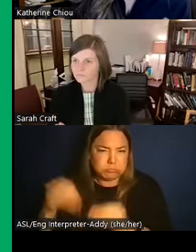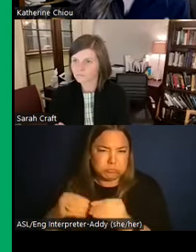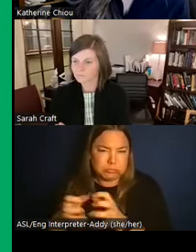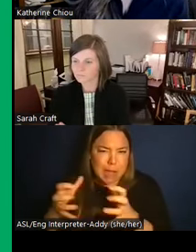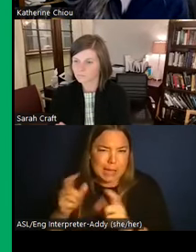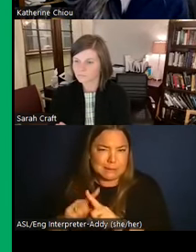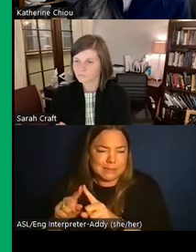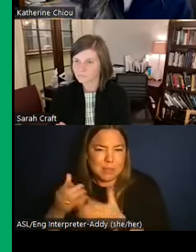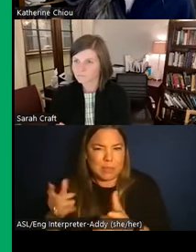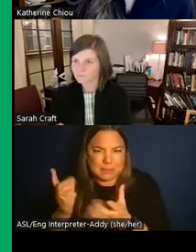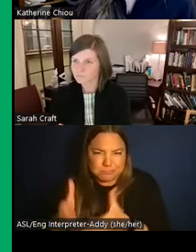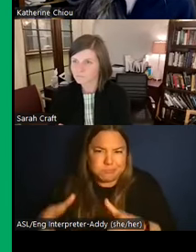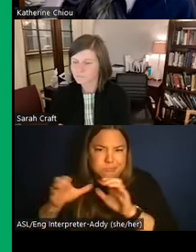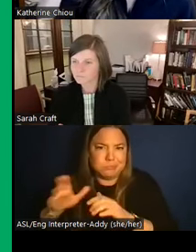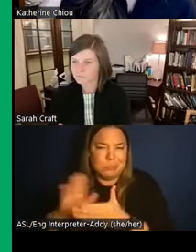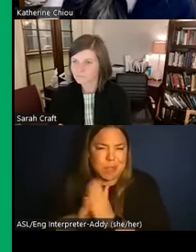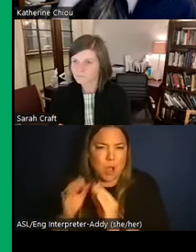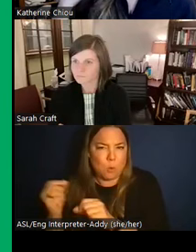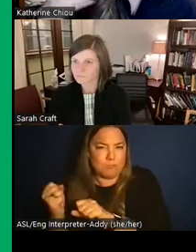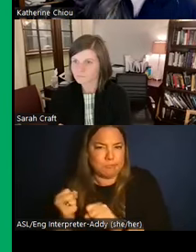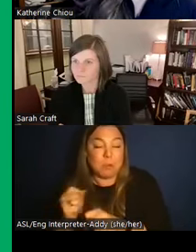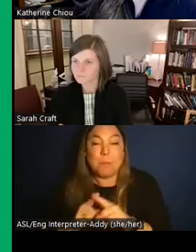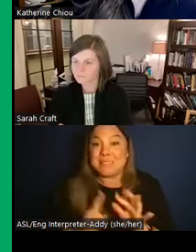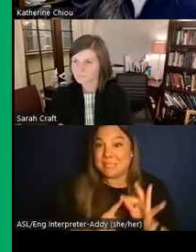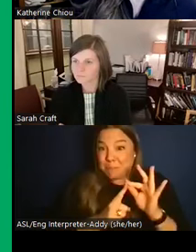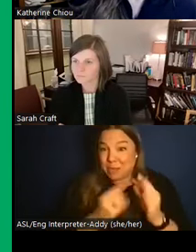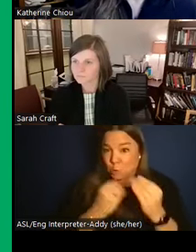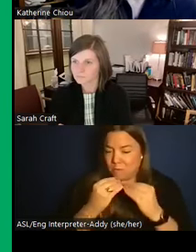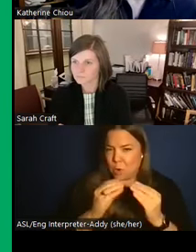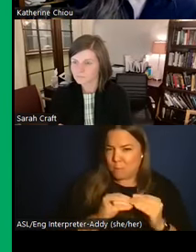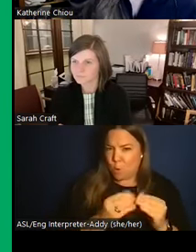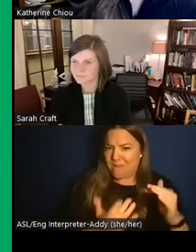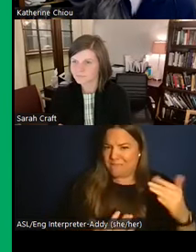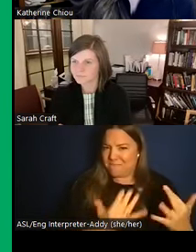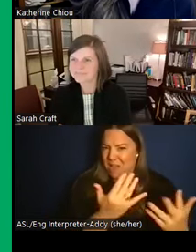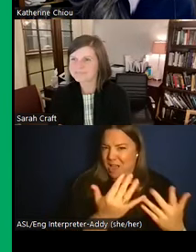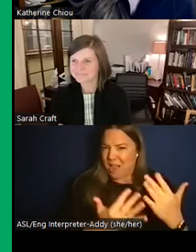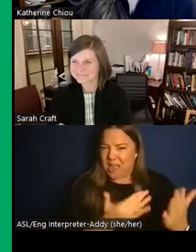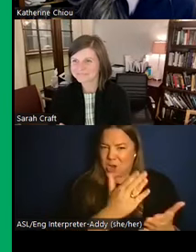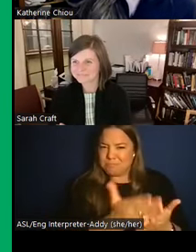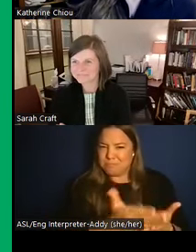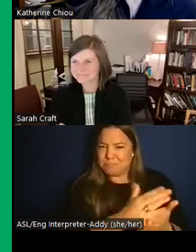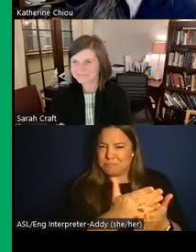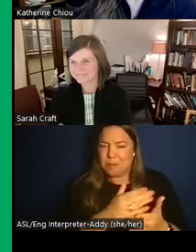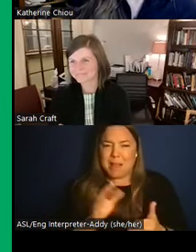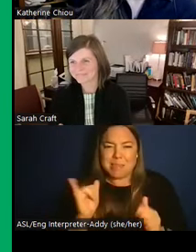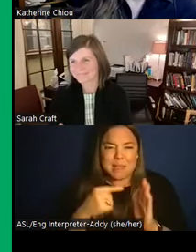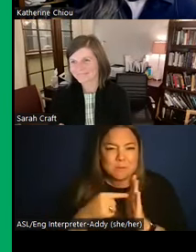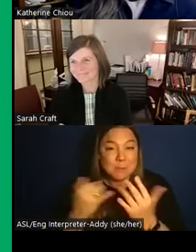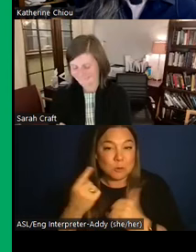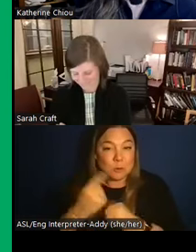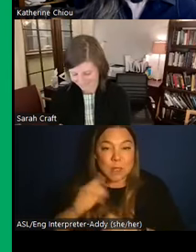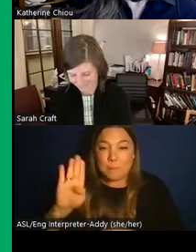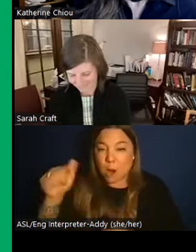really bulk them up, but special food is roasted, like similar to I guess us and barbecue or like your roasted meat at like